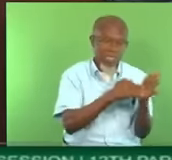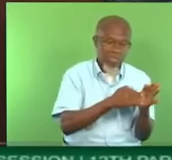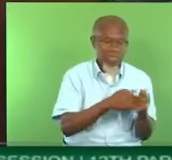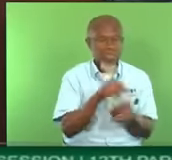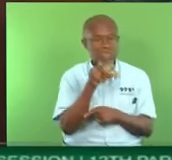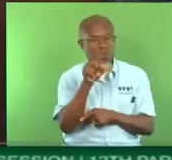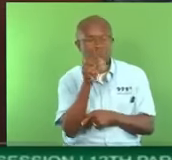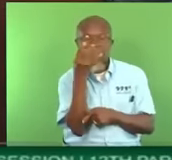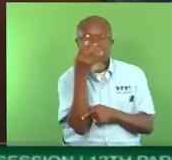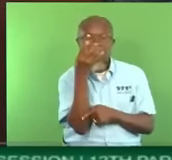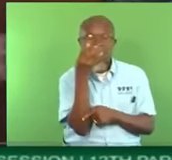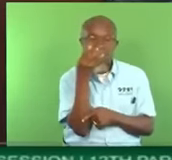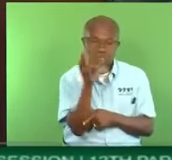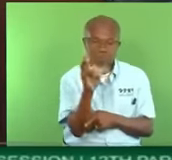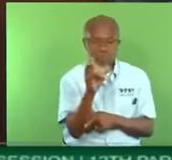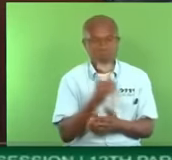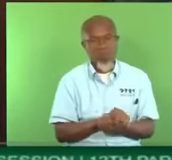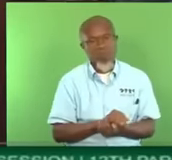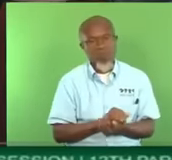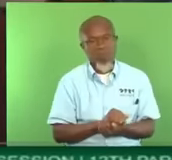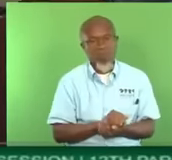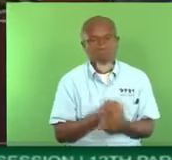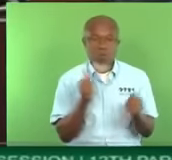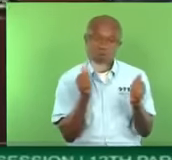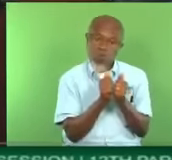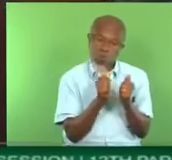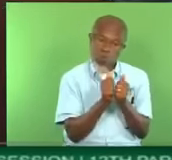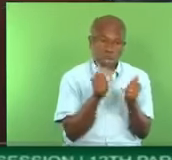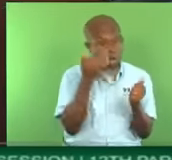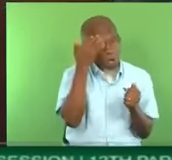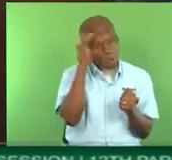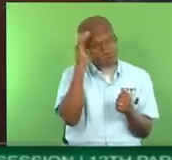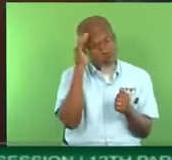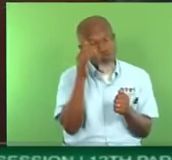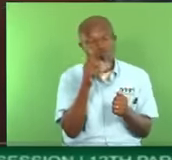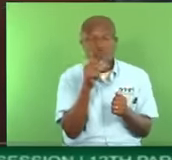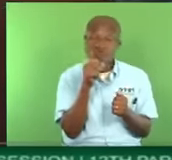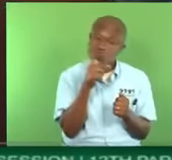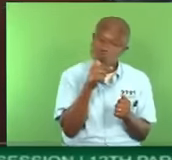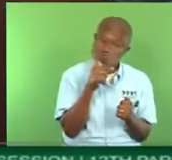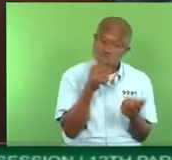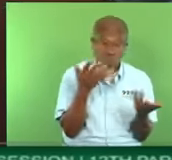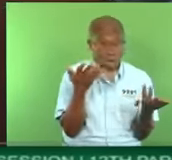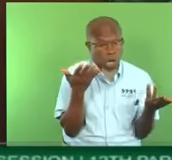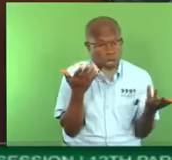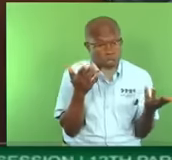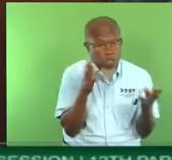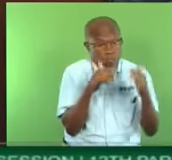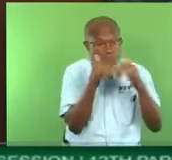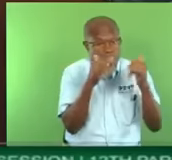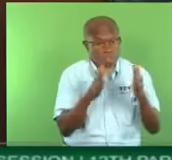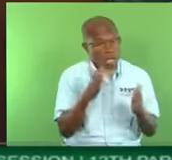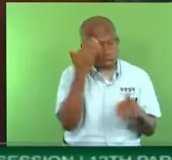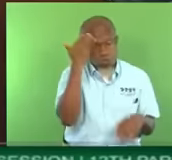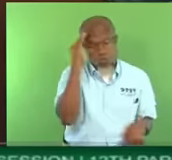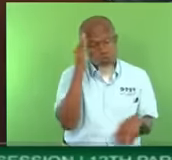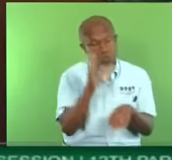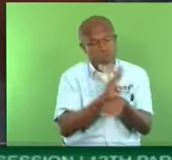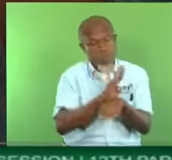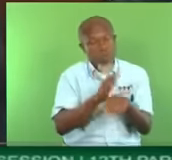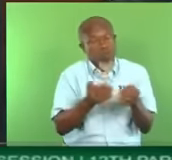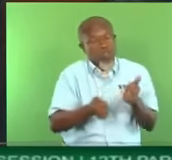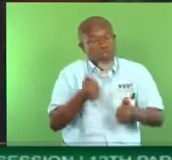2017 with, I don't know which contractor and which contractor not because I didn't know, I wasn't privy to that type of thing, information.